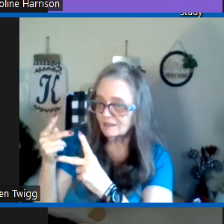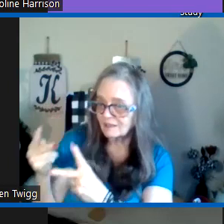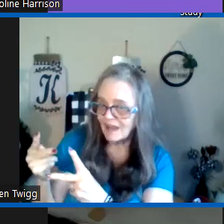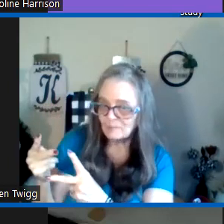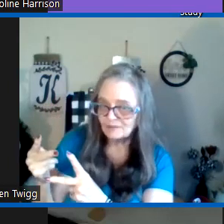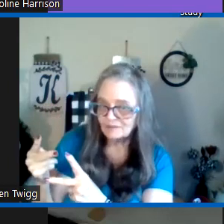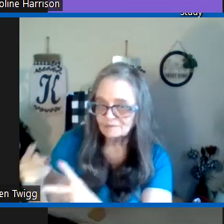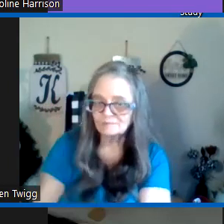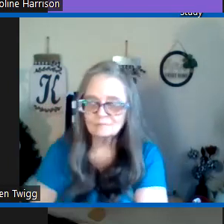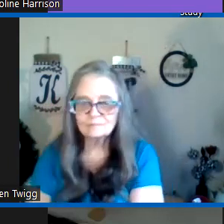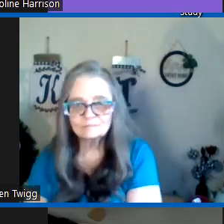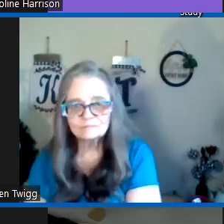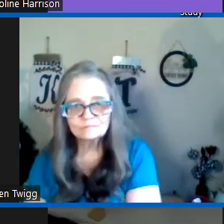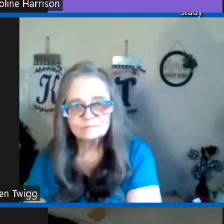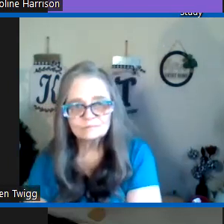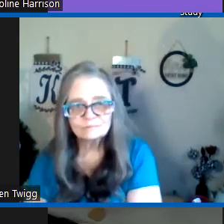it happened